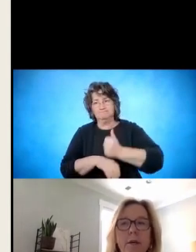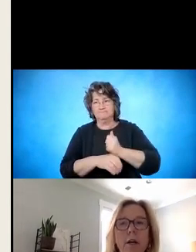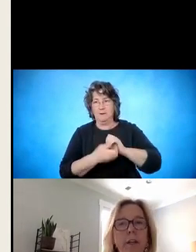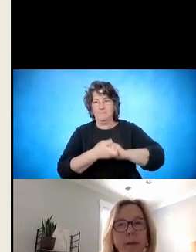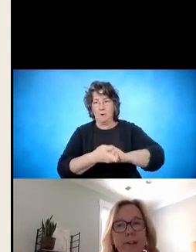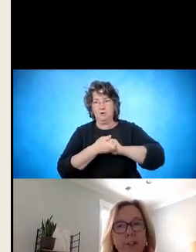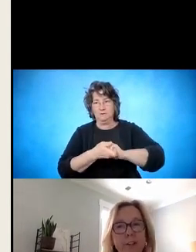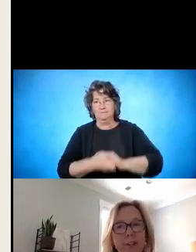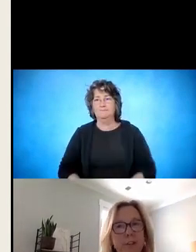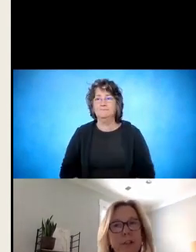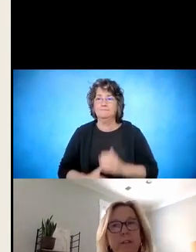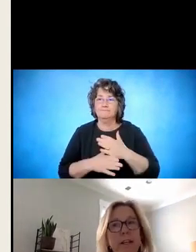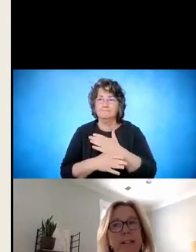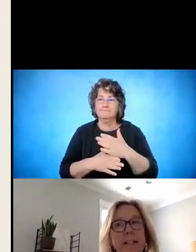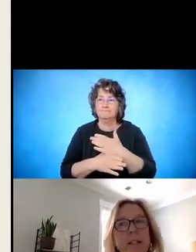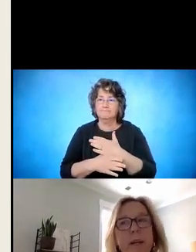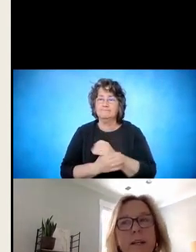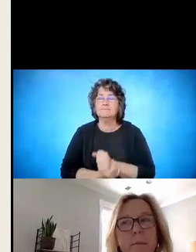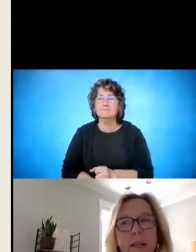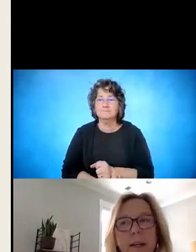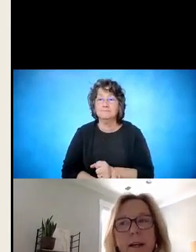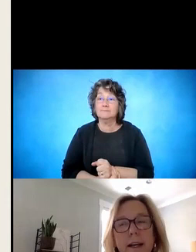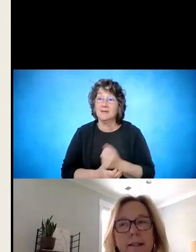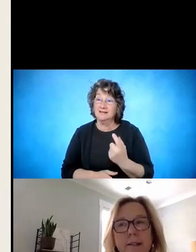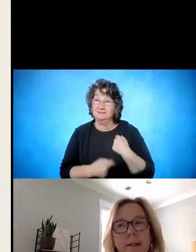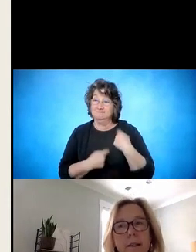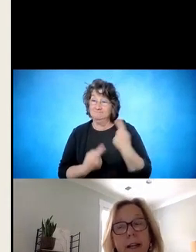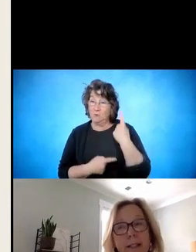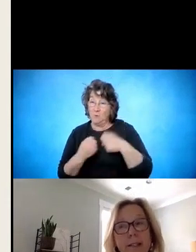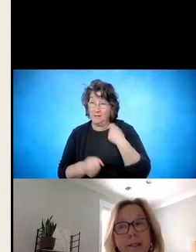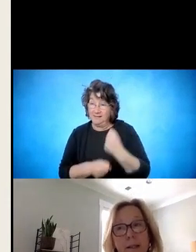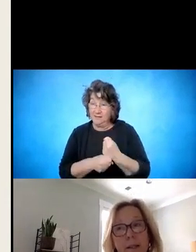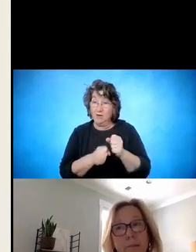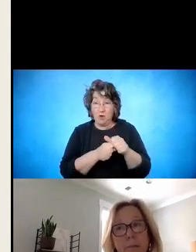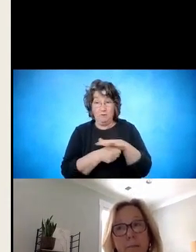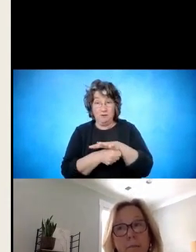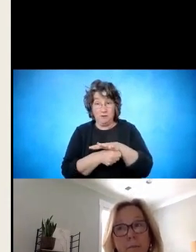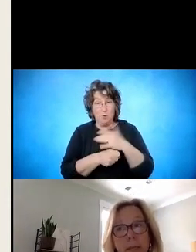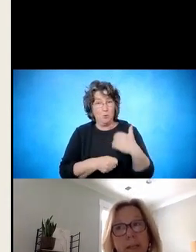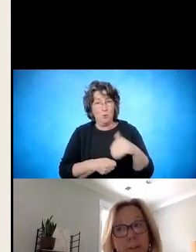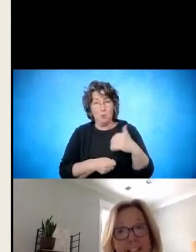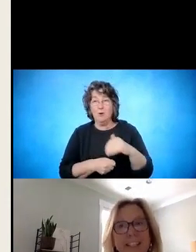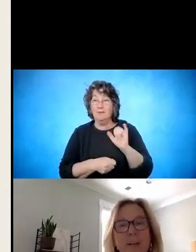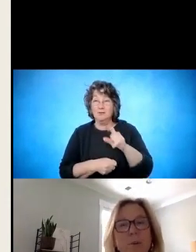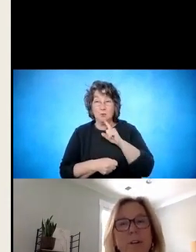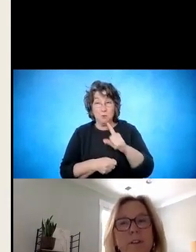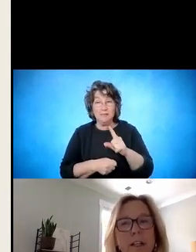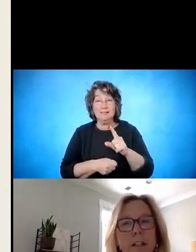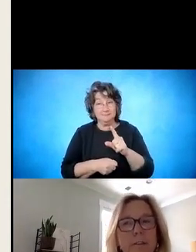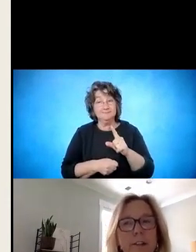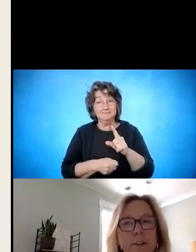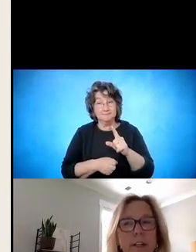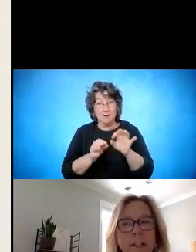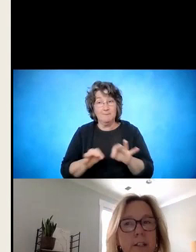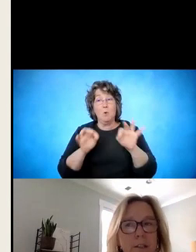Over the past year due to COVID-19, pandemic has been increasingly important to